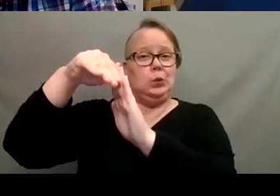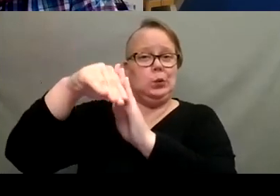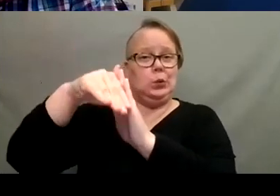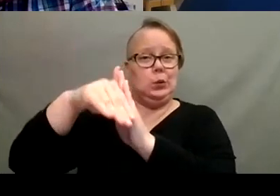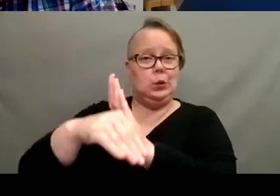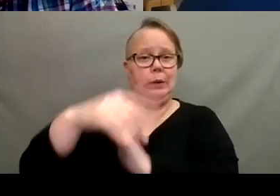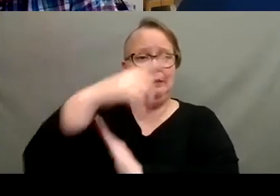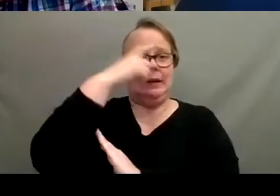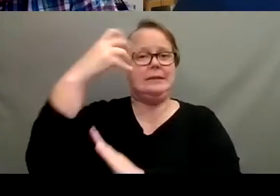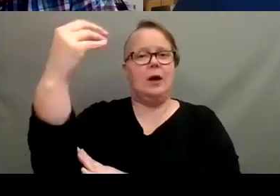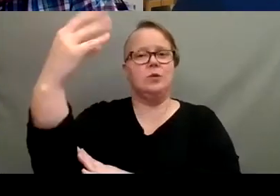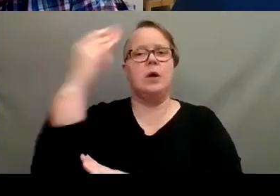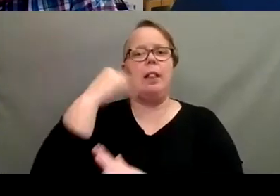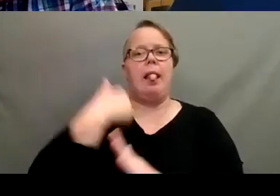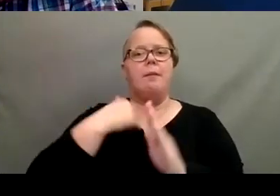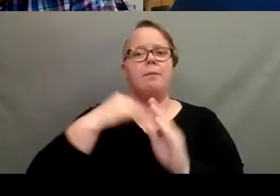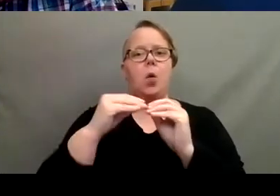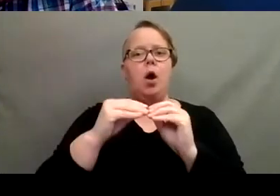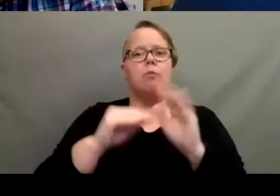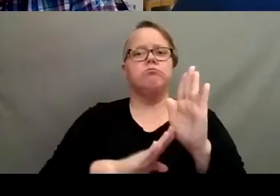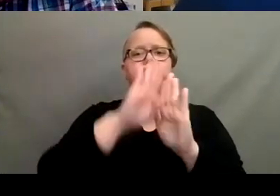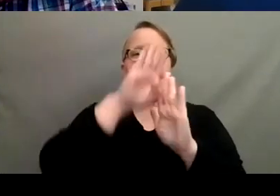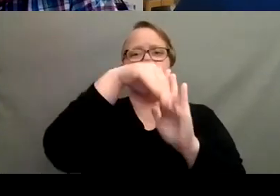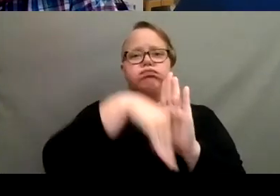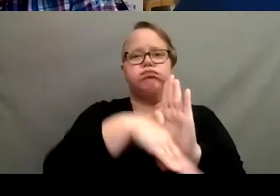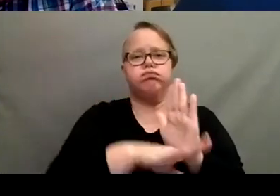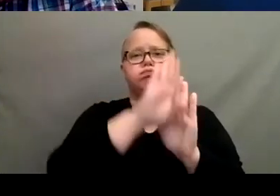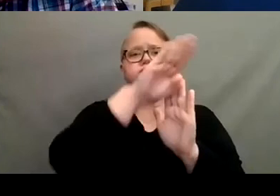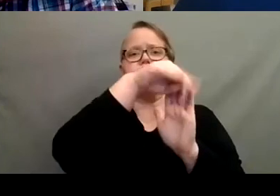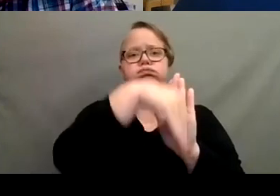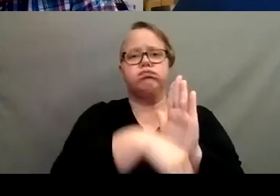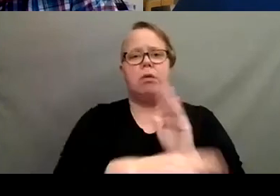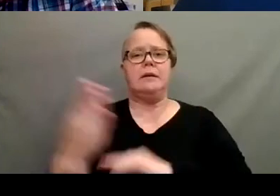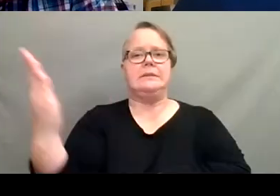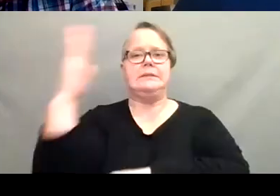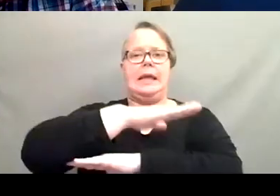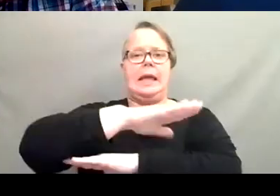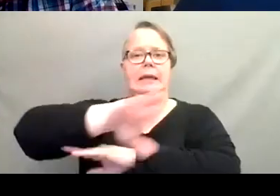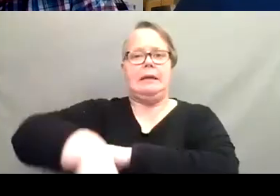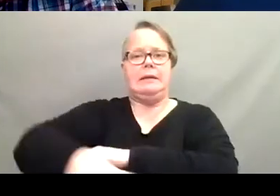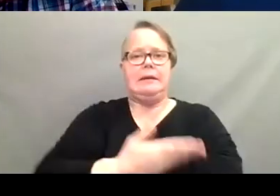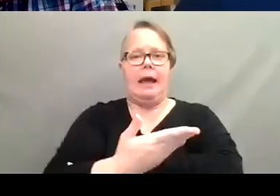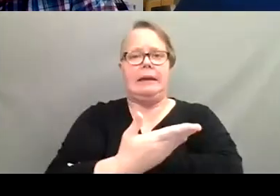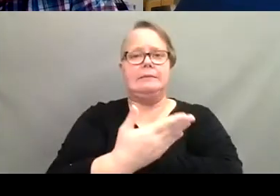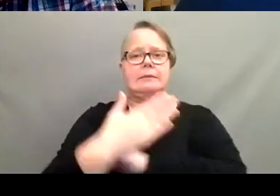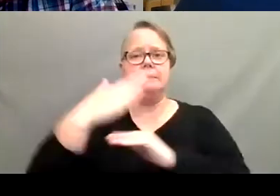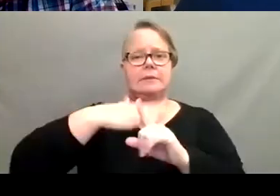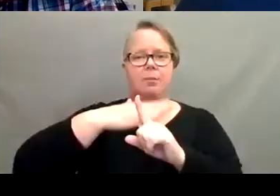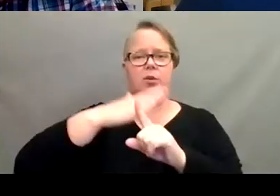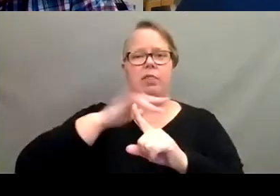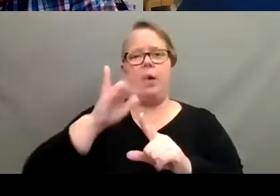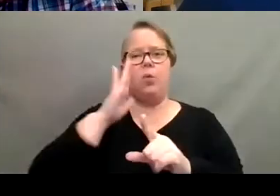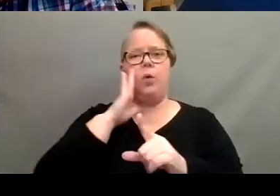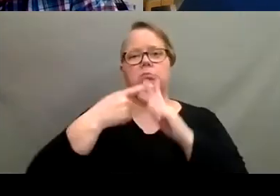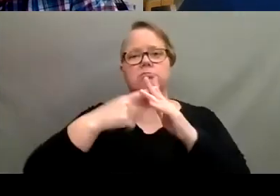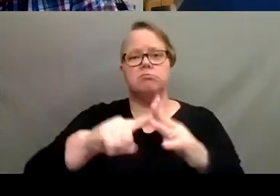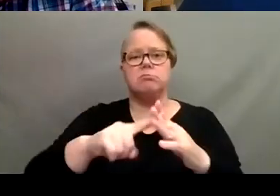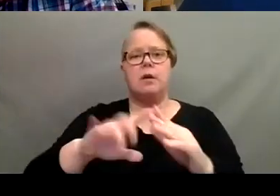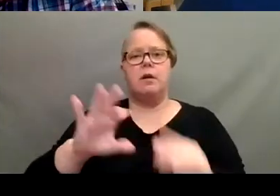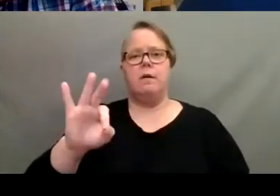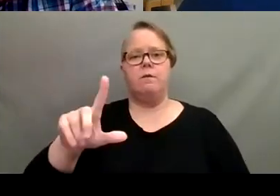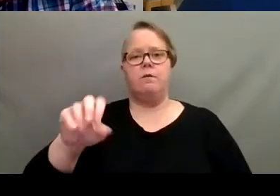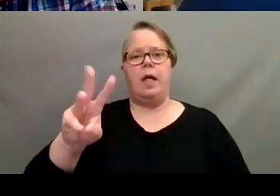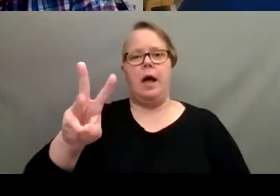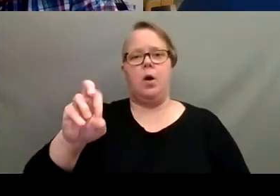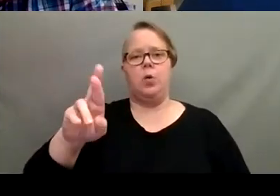get a more of a fluctuation of day and night temperatures. And that's, what's going to induce, um, flowering. So